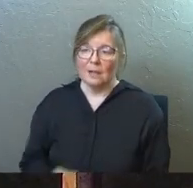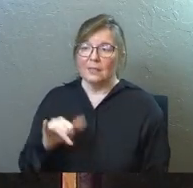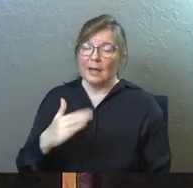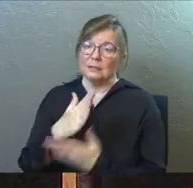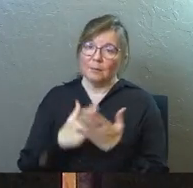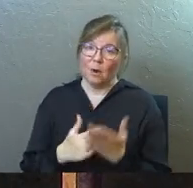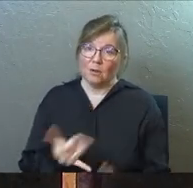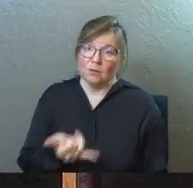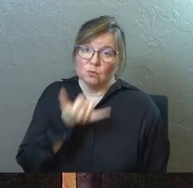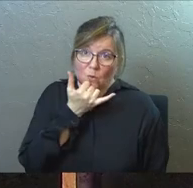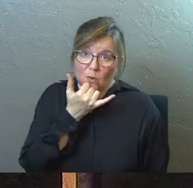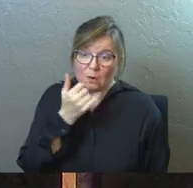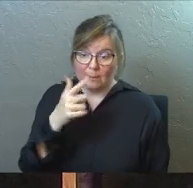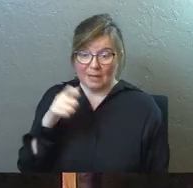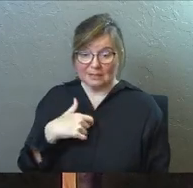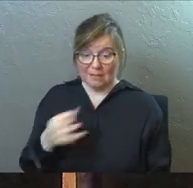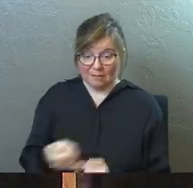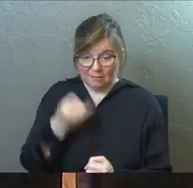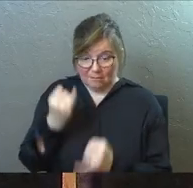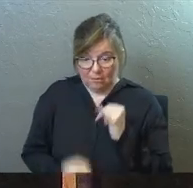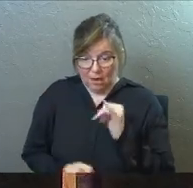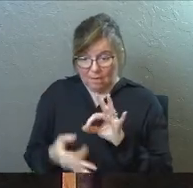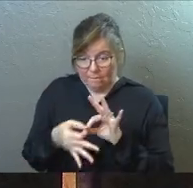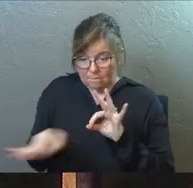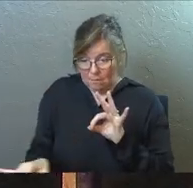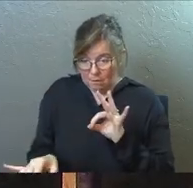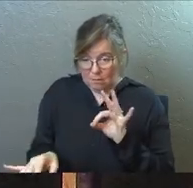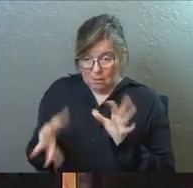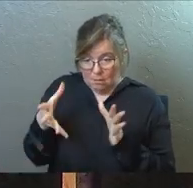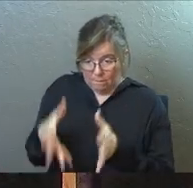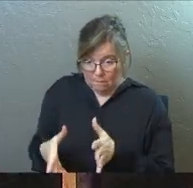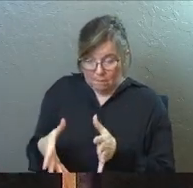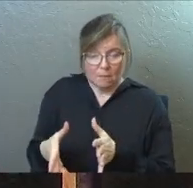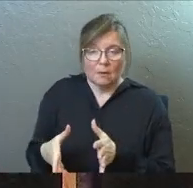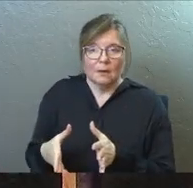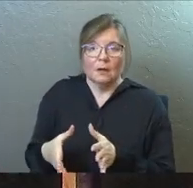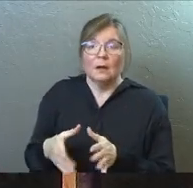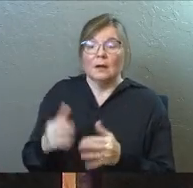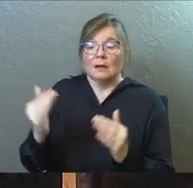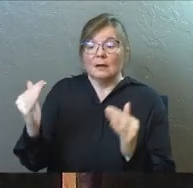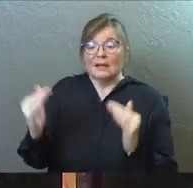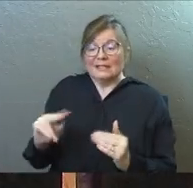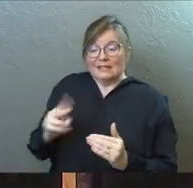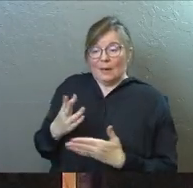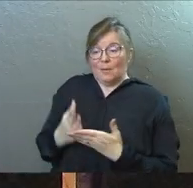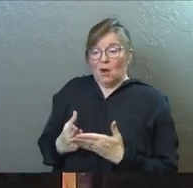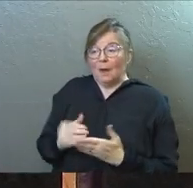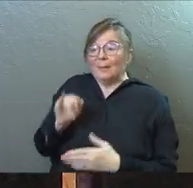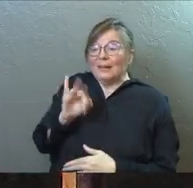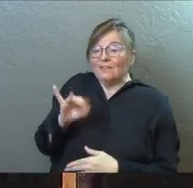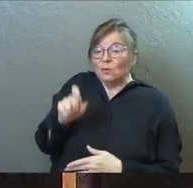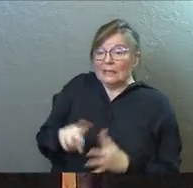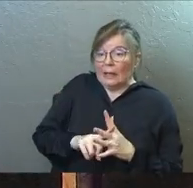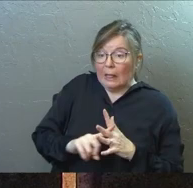that's the part that's wrong. Because in the final phrase that they left out, God says, but if you need a way out,